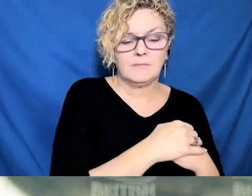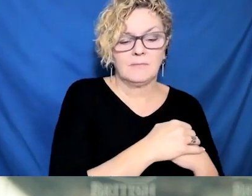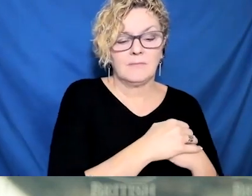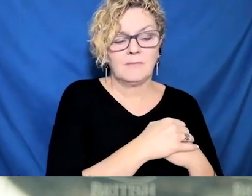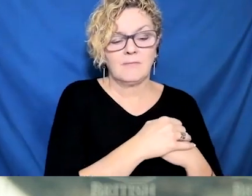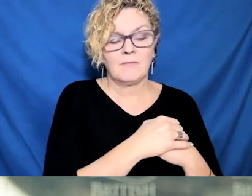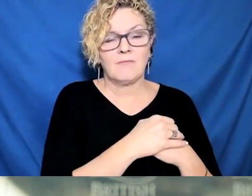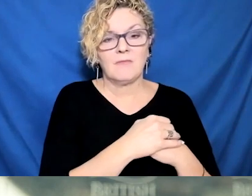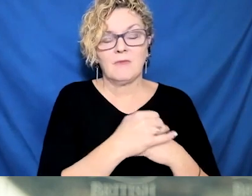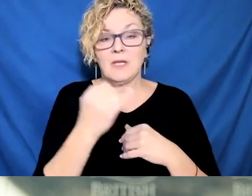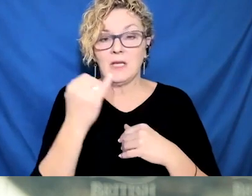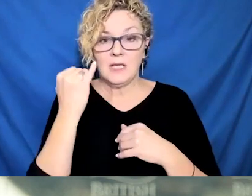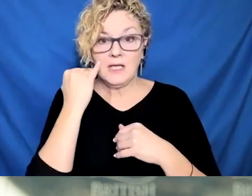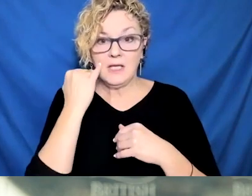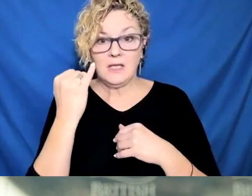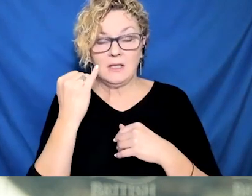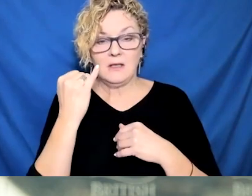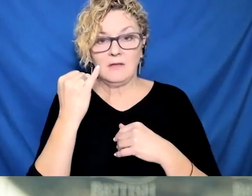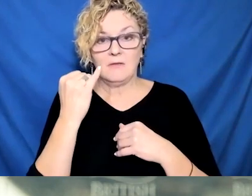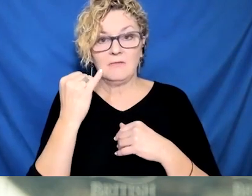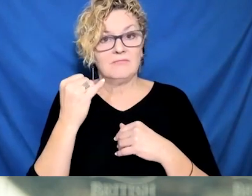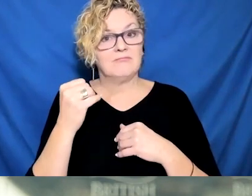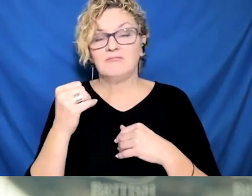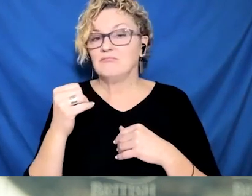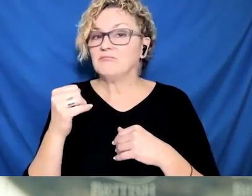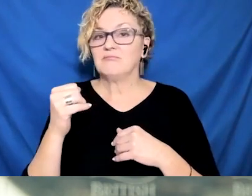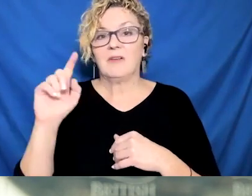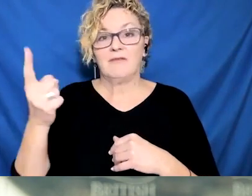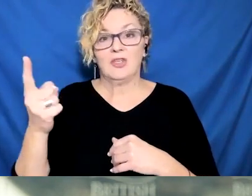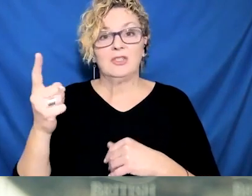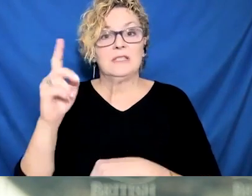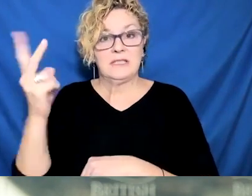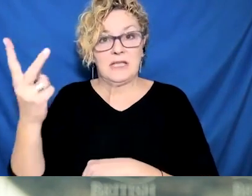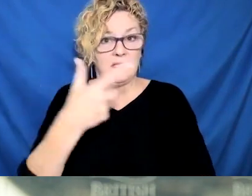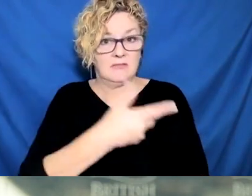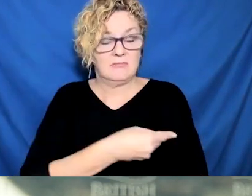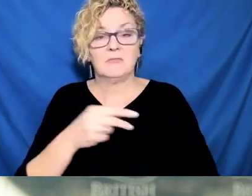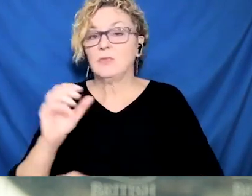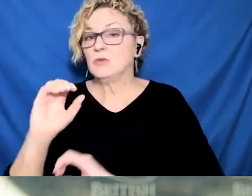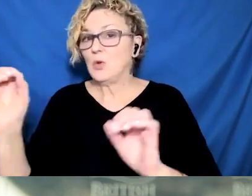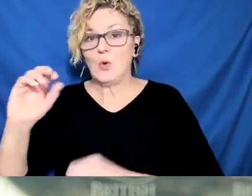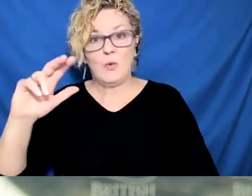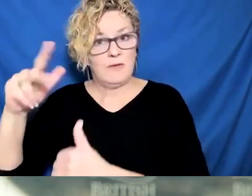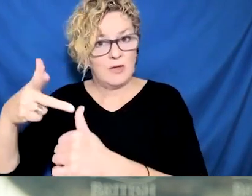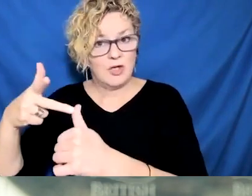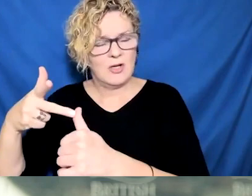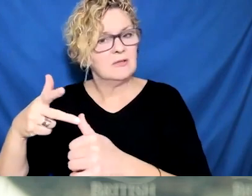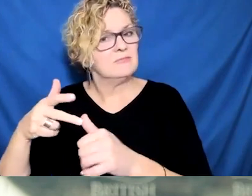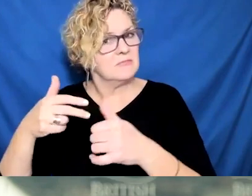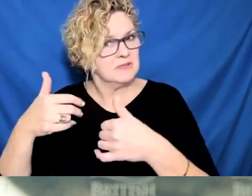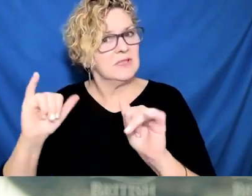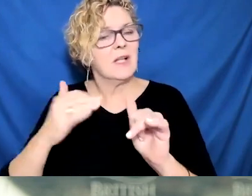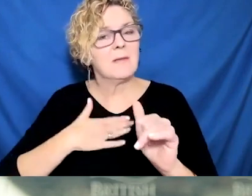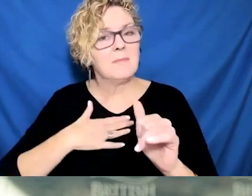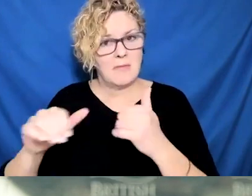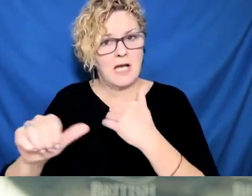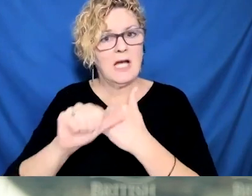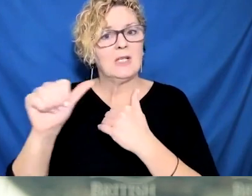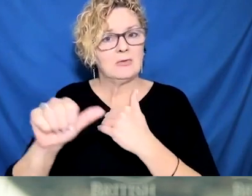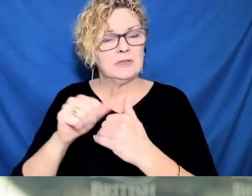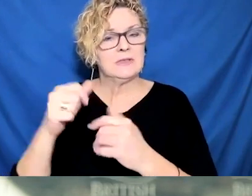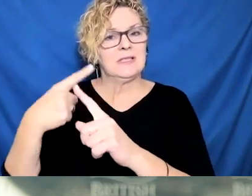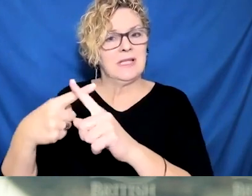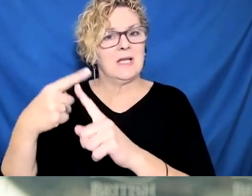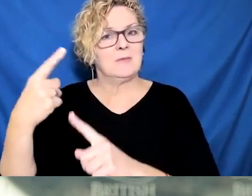vaccinated today. And if you are looking for a first and second dose, in general, you should be able to do that